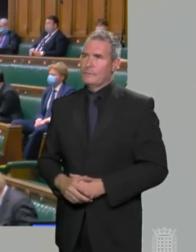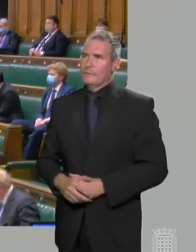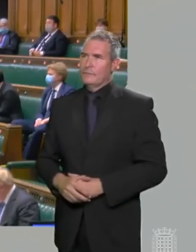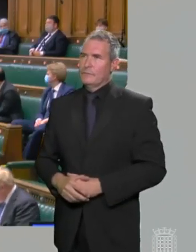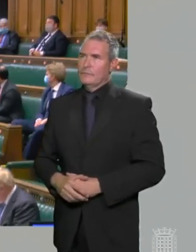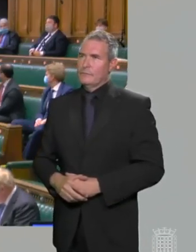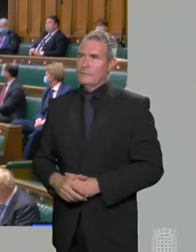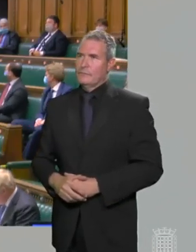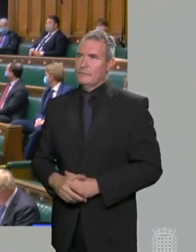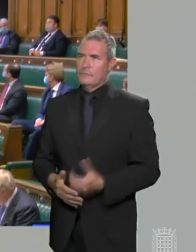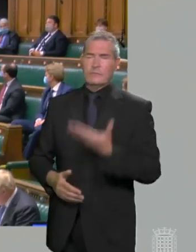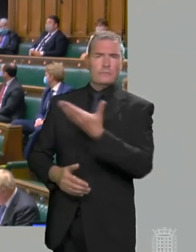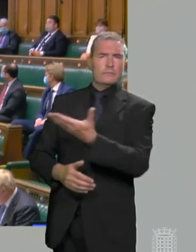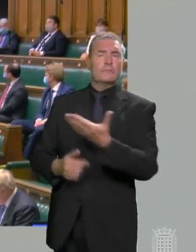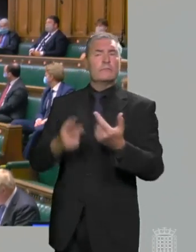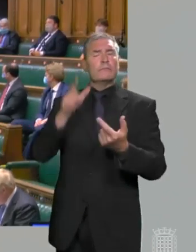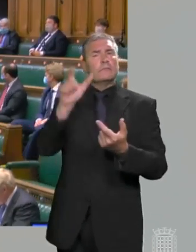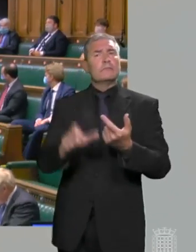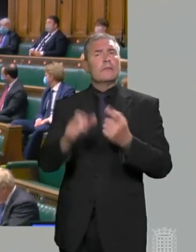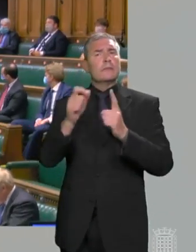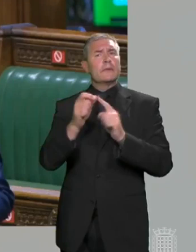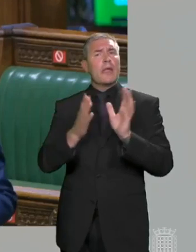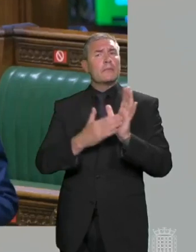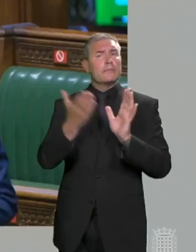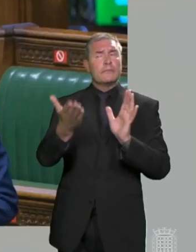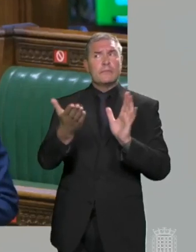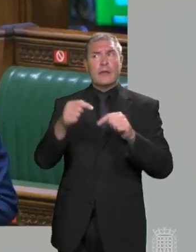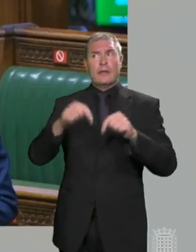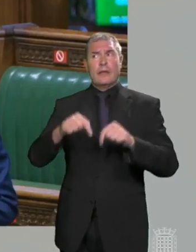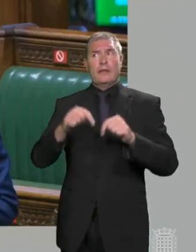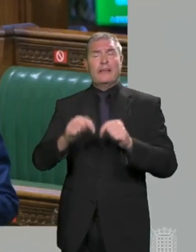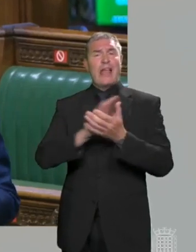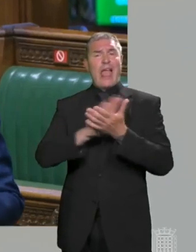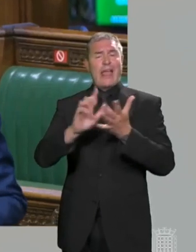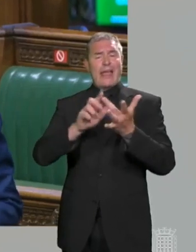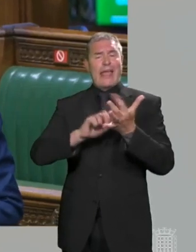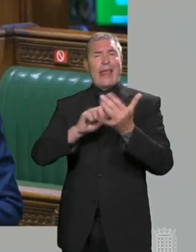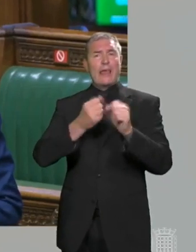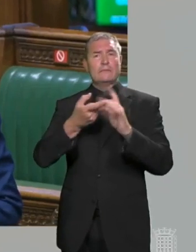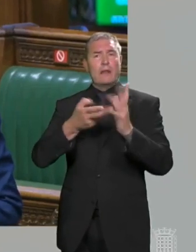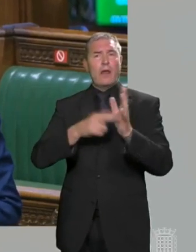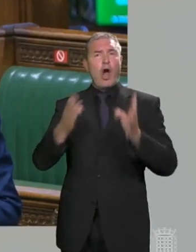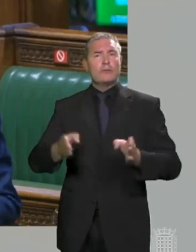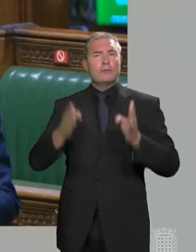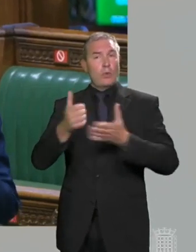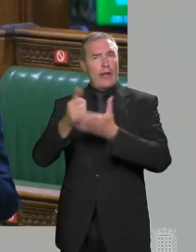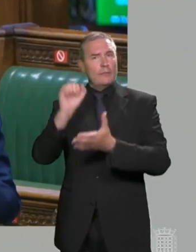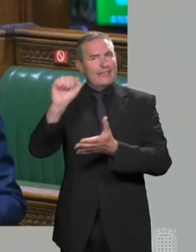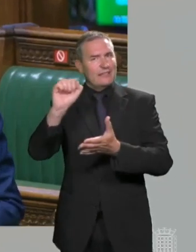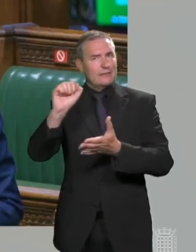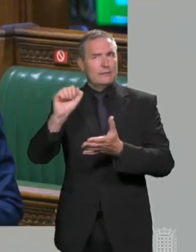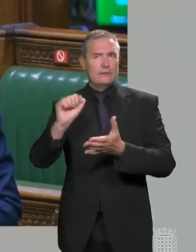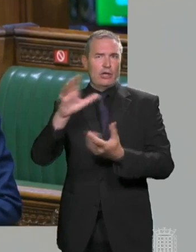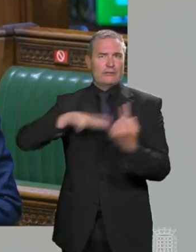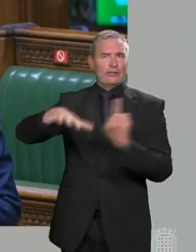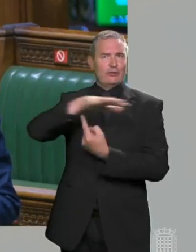Thank you, Mr Speaker. Does my right honourable friend agree with me that the rebuild of Hillingdon Hospital will be a great benefit to his constituents and mine? And will he